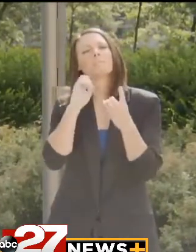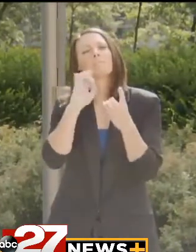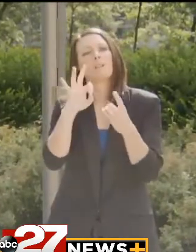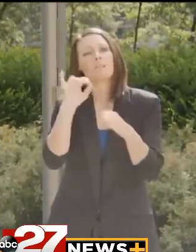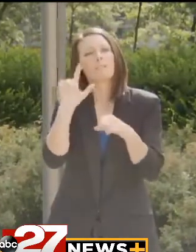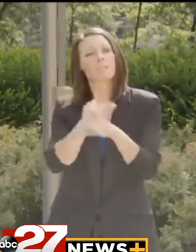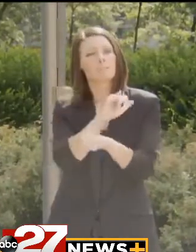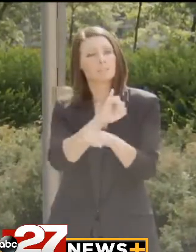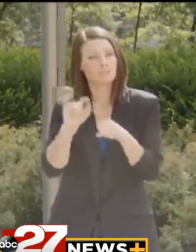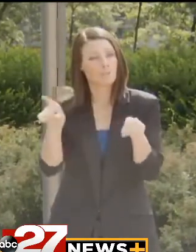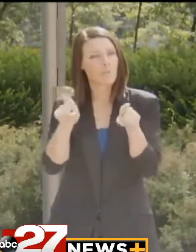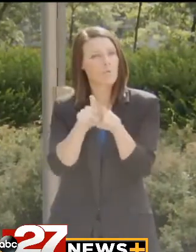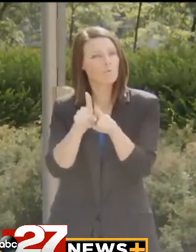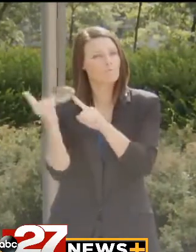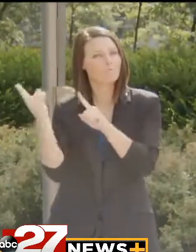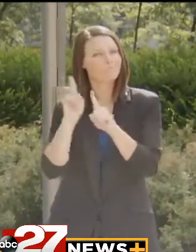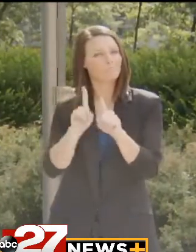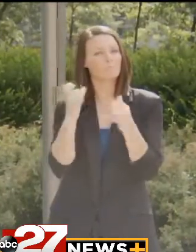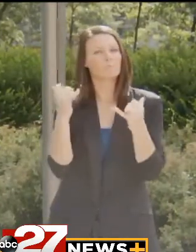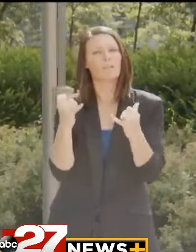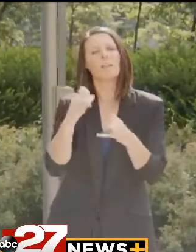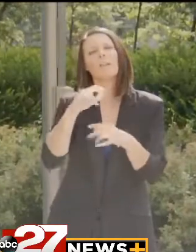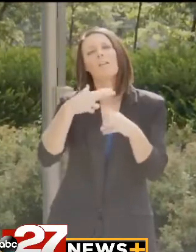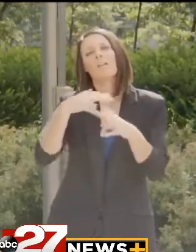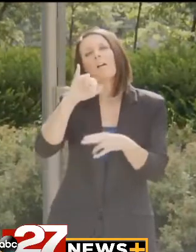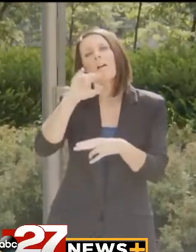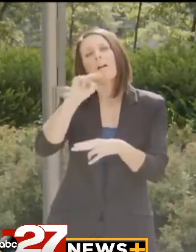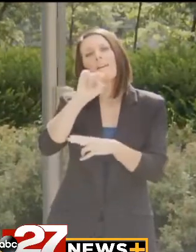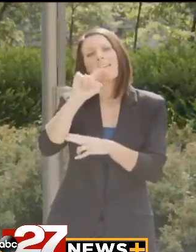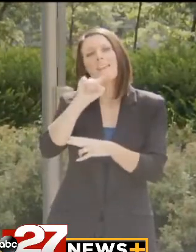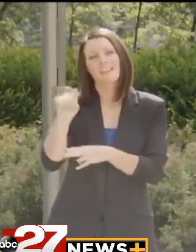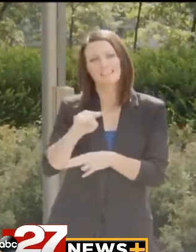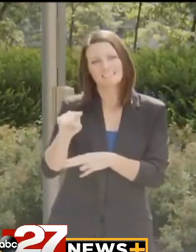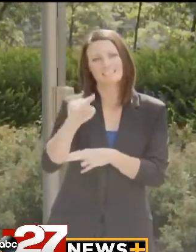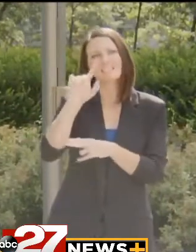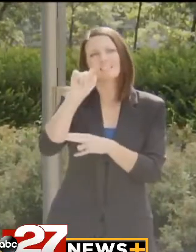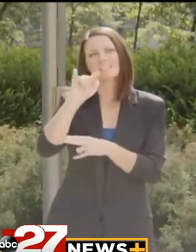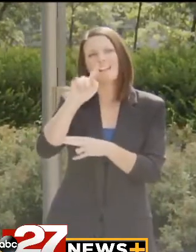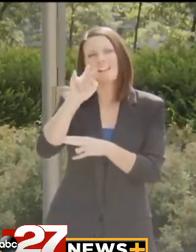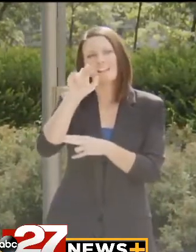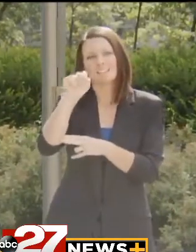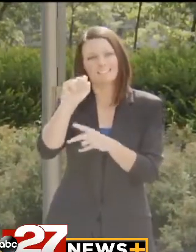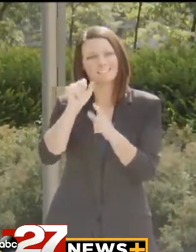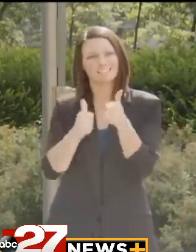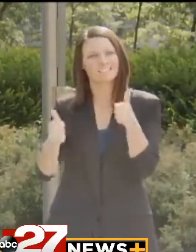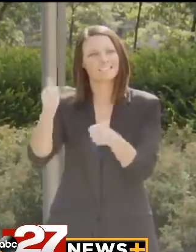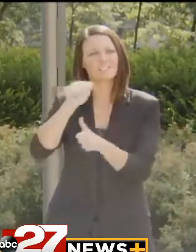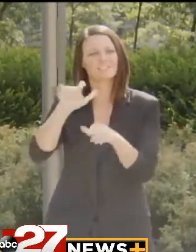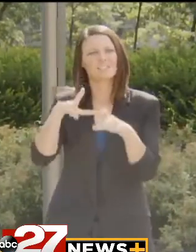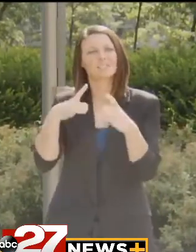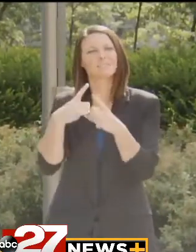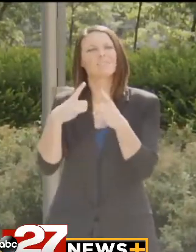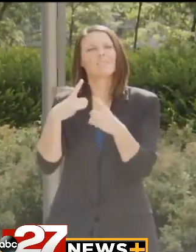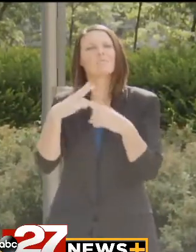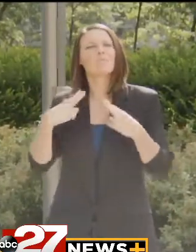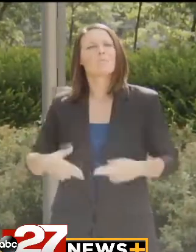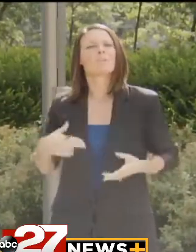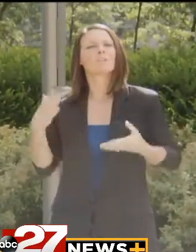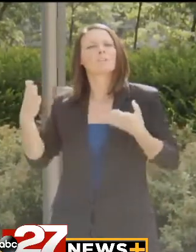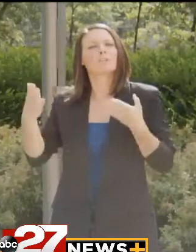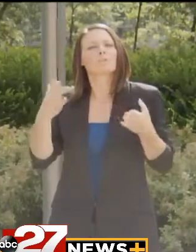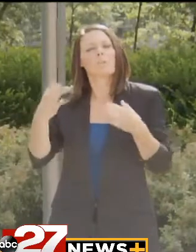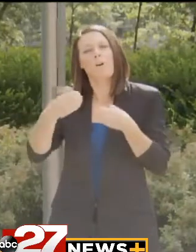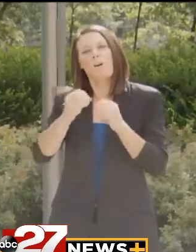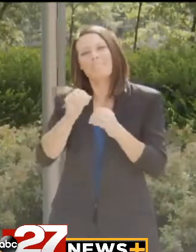Also joining me today is Inez Titus. She is the Deputy Secretary for the Department of Human Services, the Office